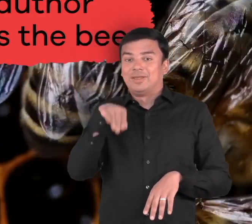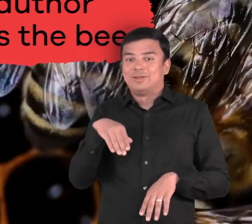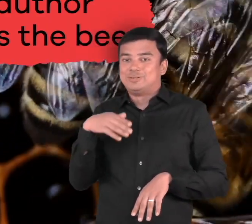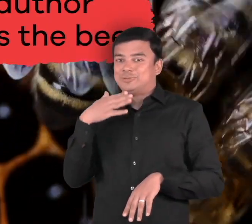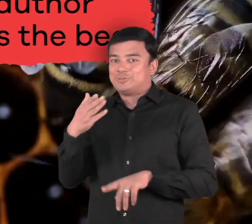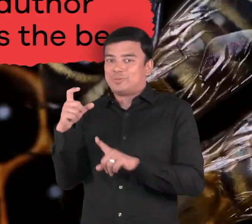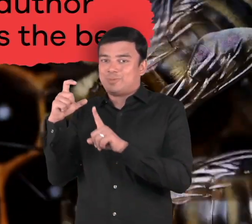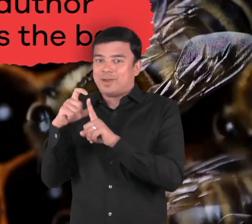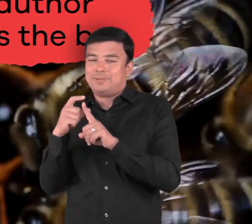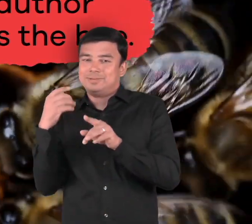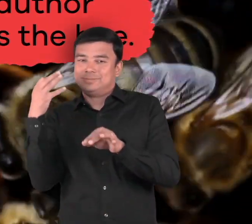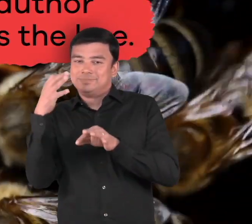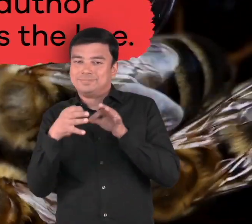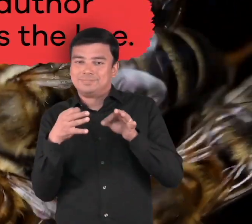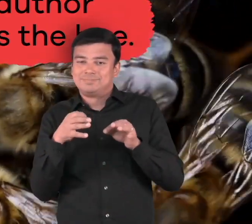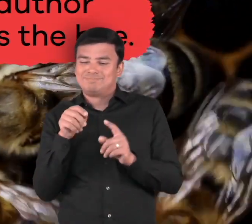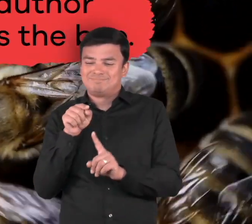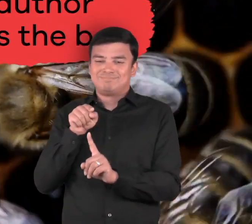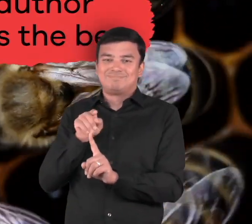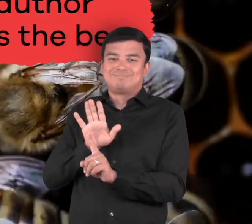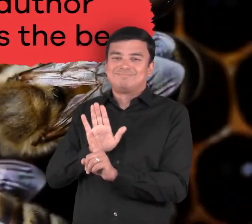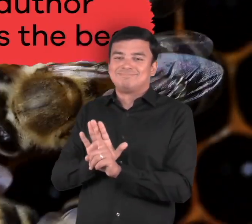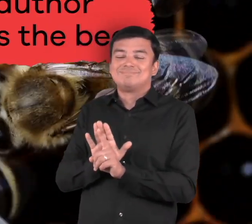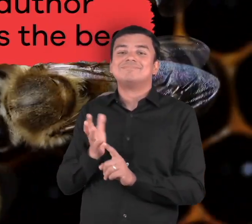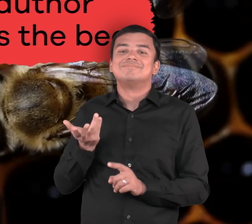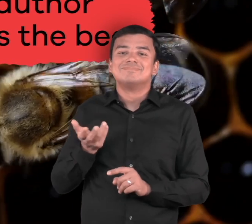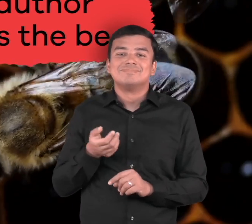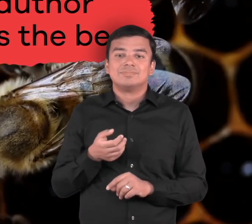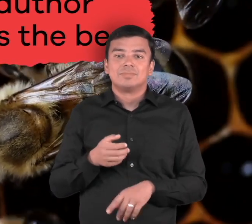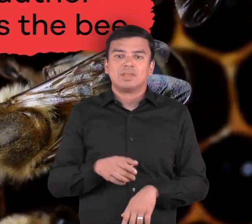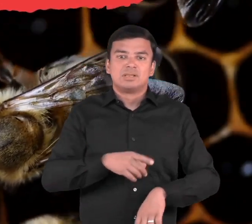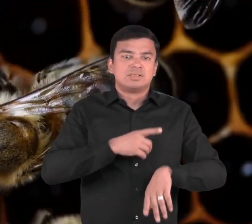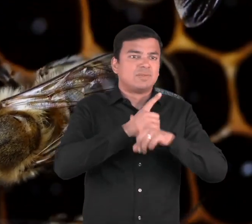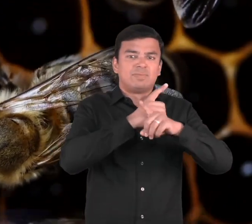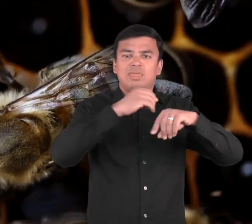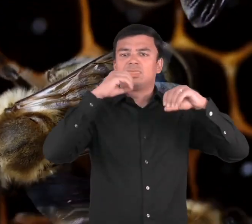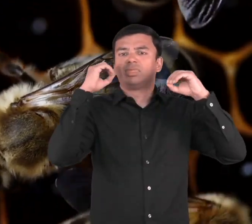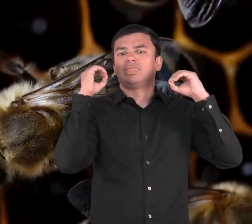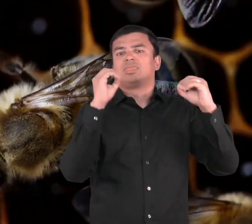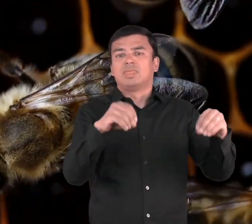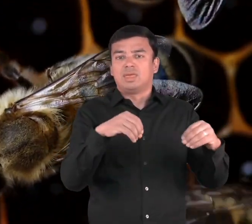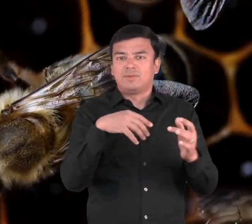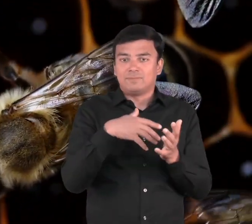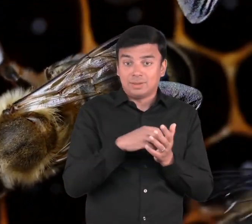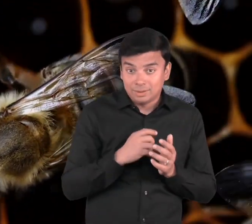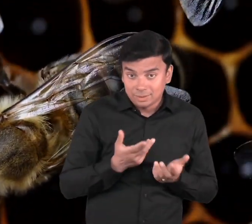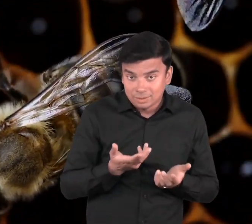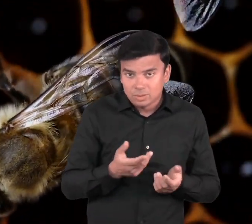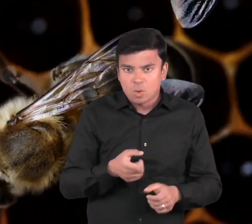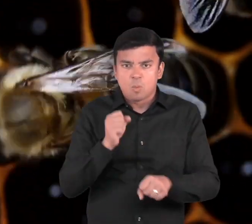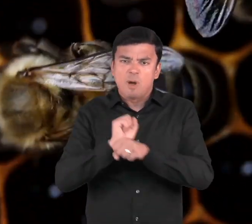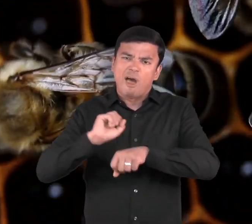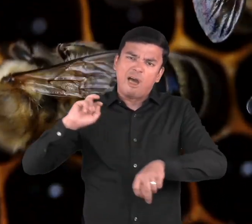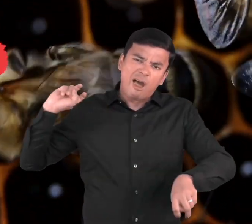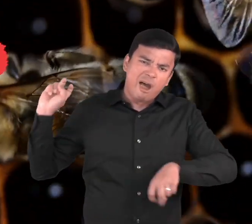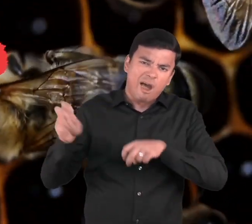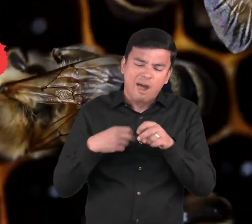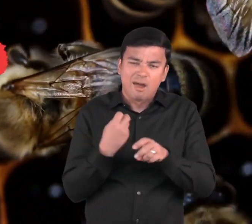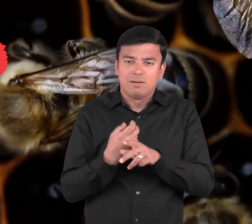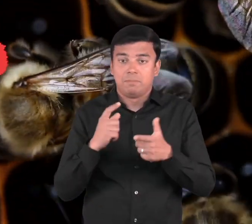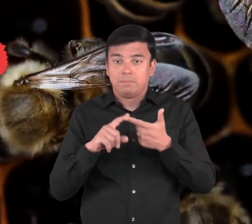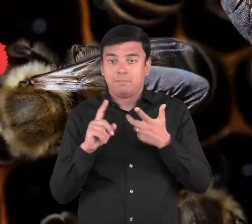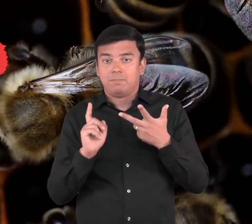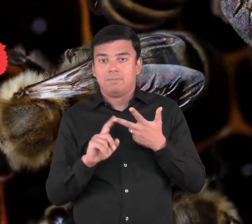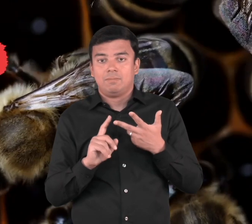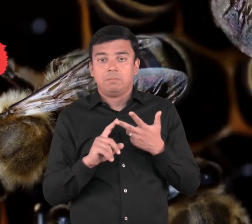Choose the word the author would say best describes the bee. A. Defenseless B.